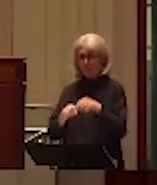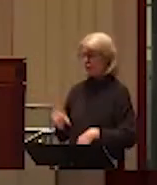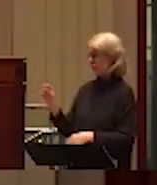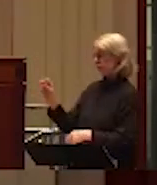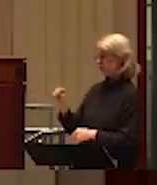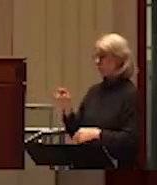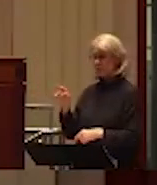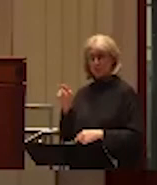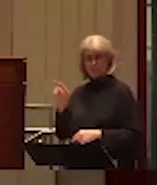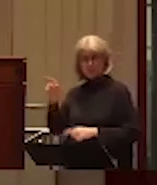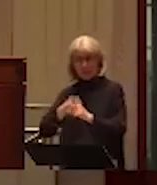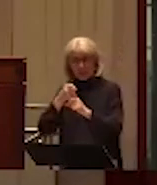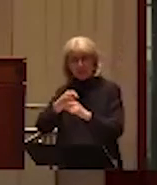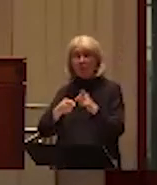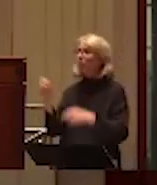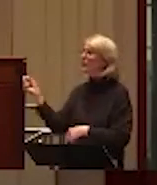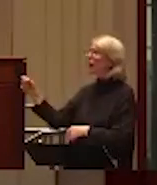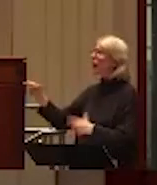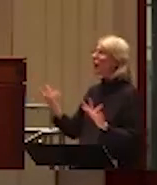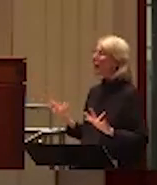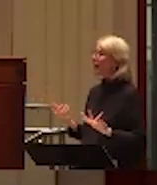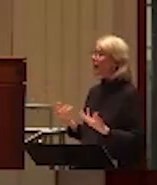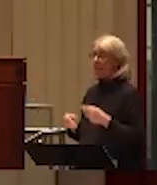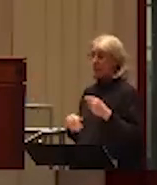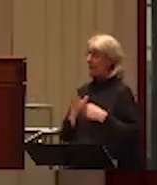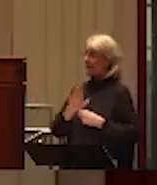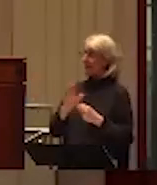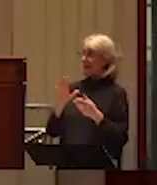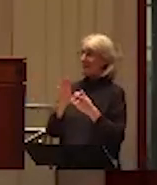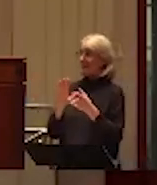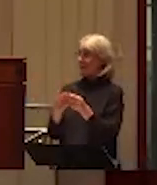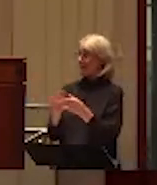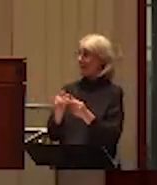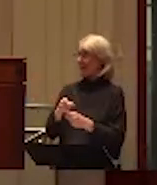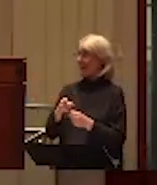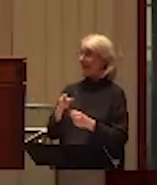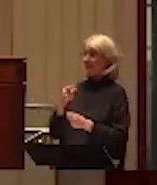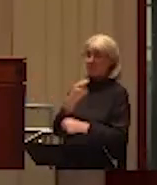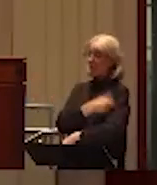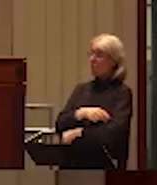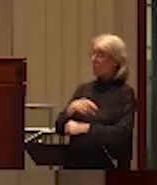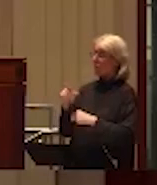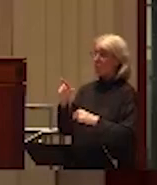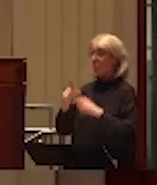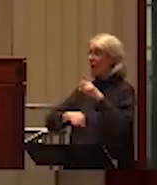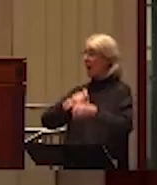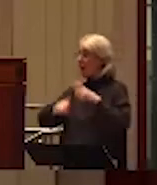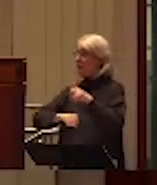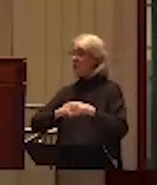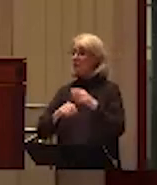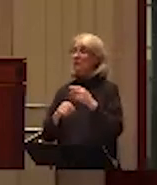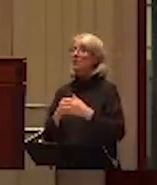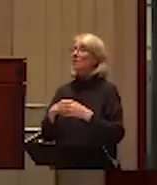this happen? They'll say, yeah, yeah, yeah, yeah, yeah. And so this is his story. And he tells the story where he went through that questionnaire. And at the end, the